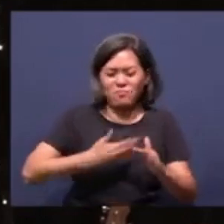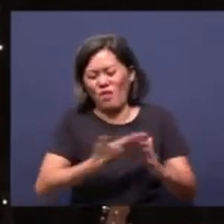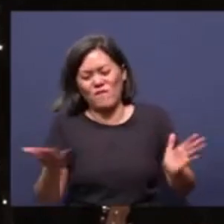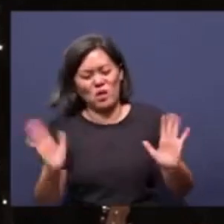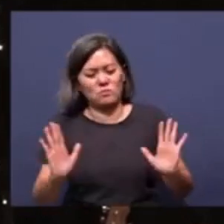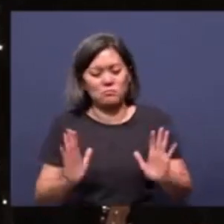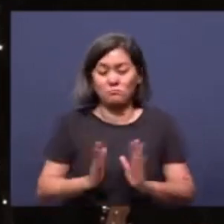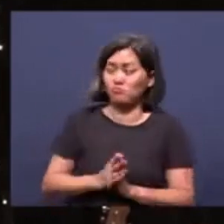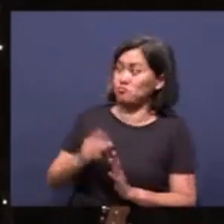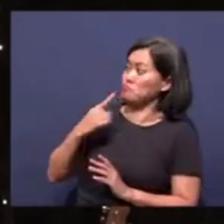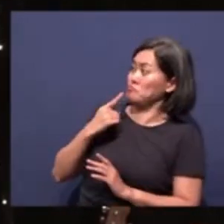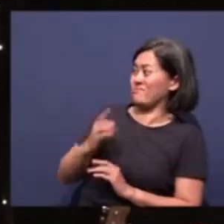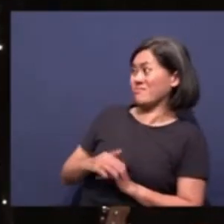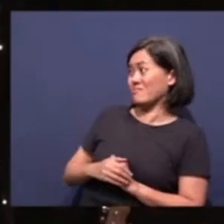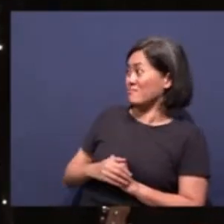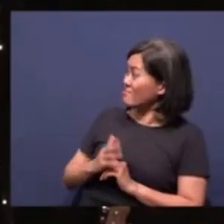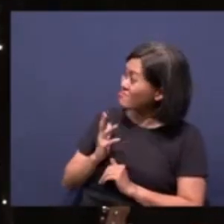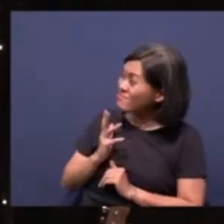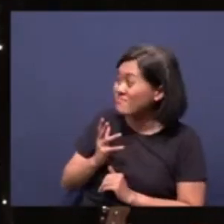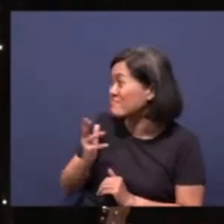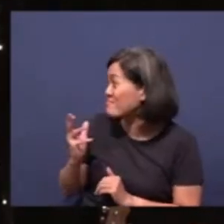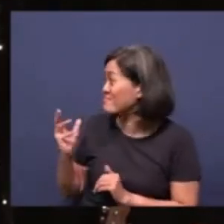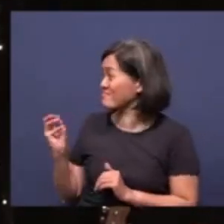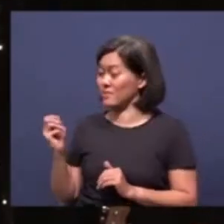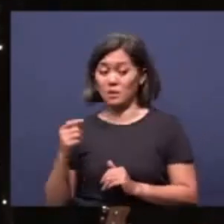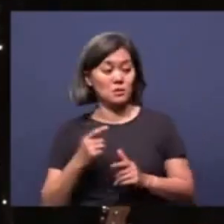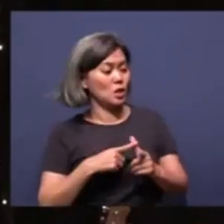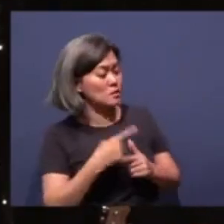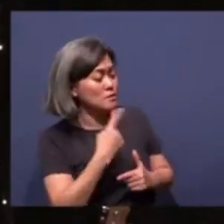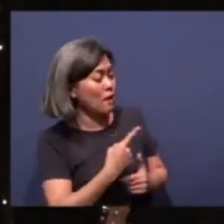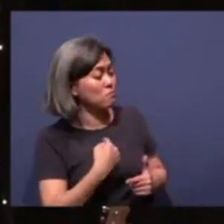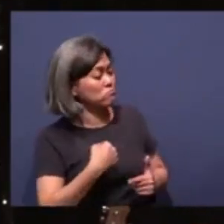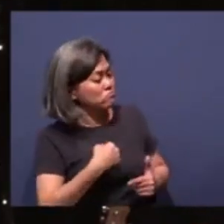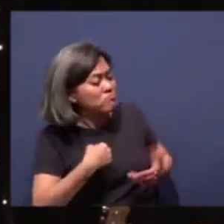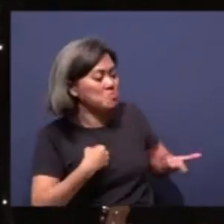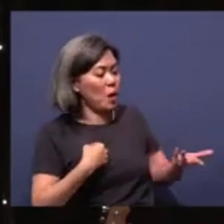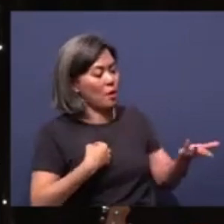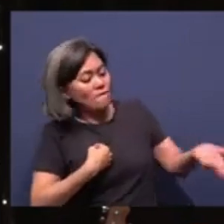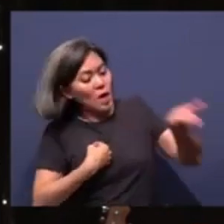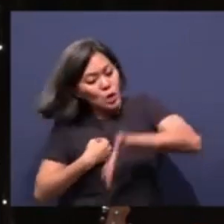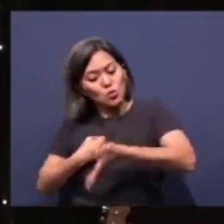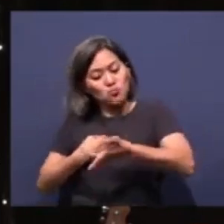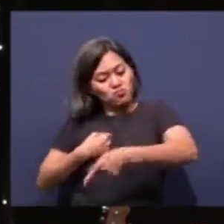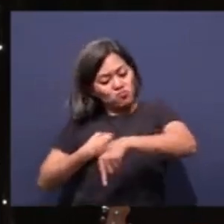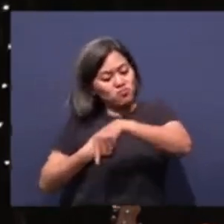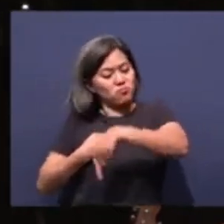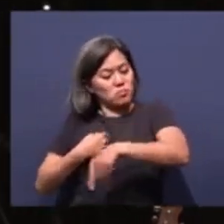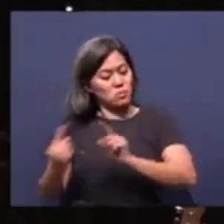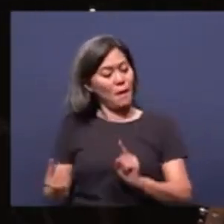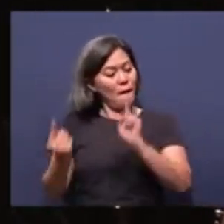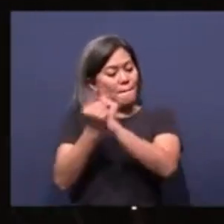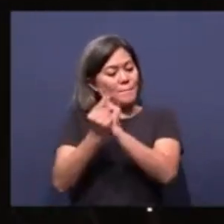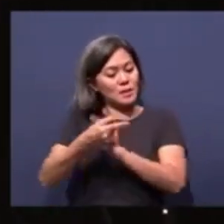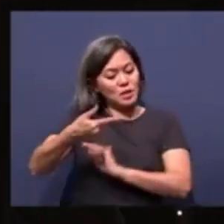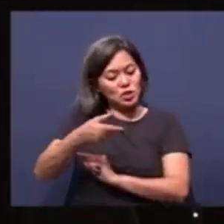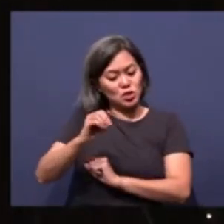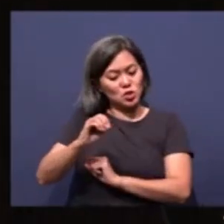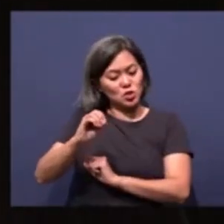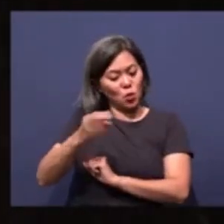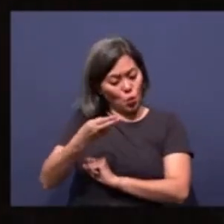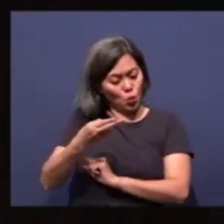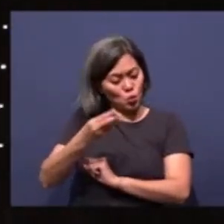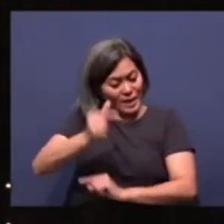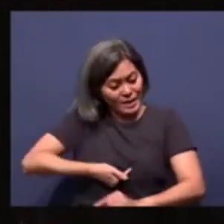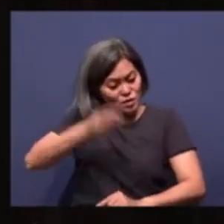And I said, and? And then he says, and then of course, I will invite you here to meet the guest of honour, which is